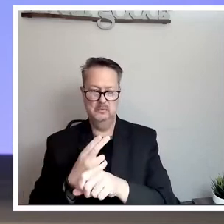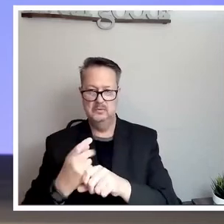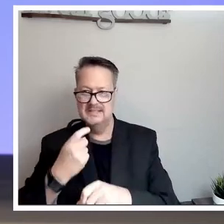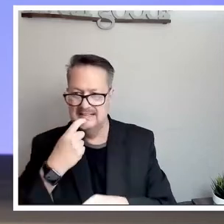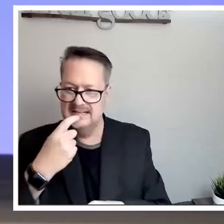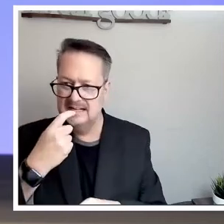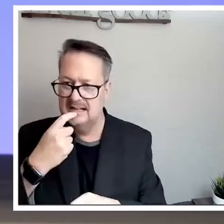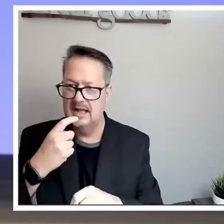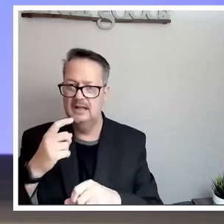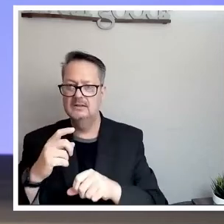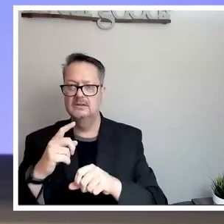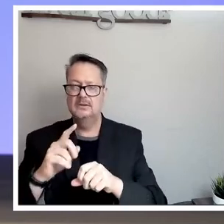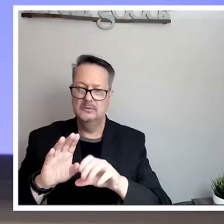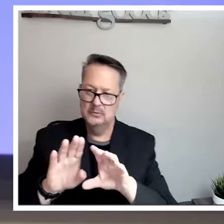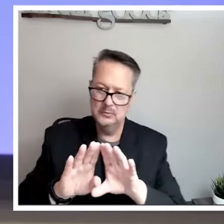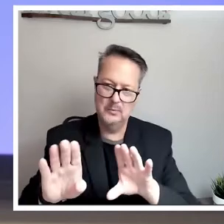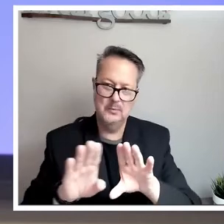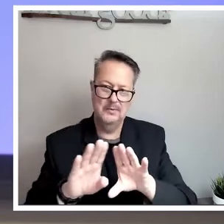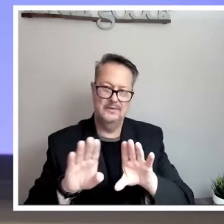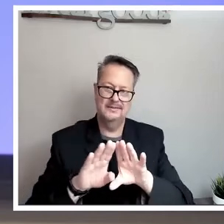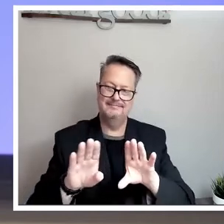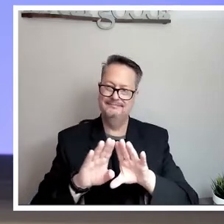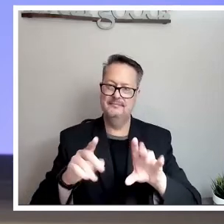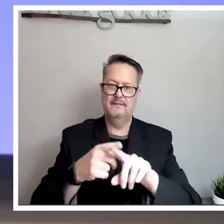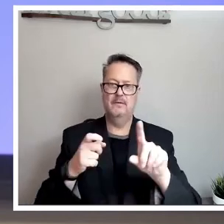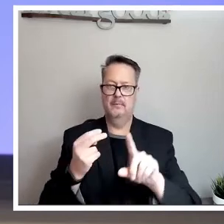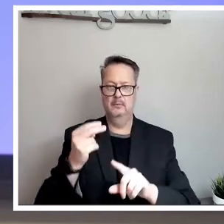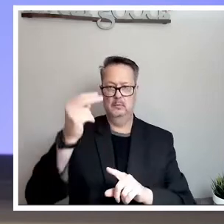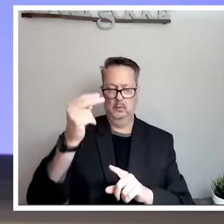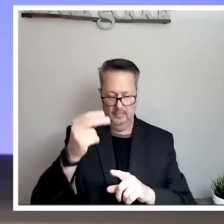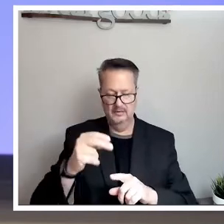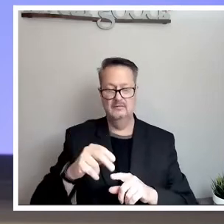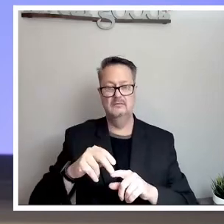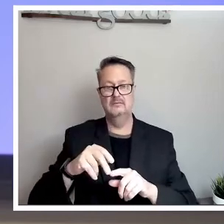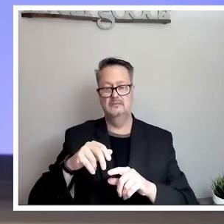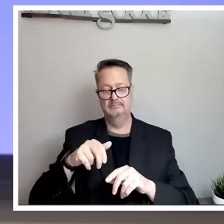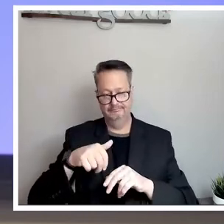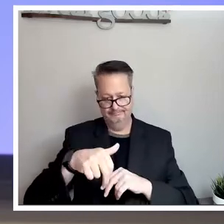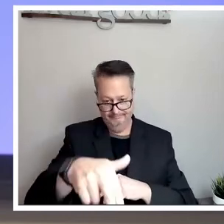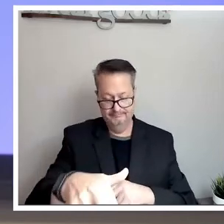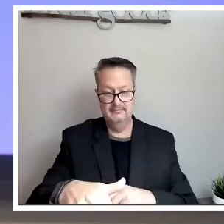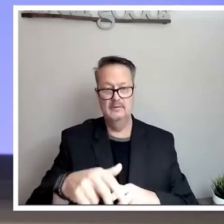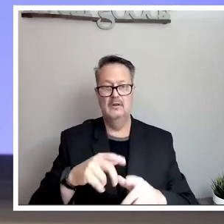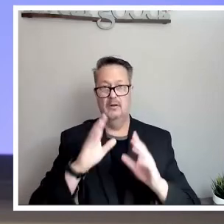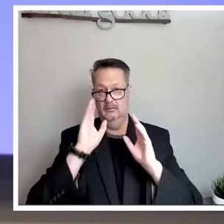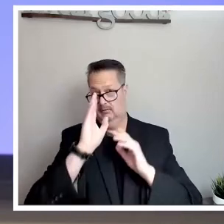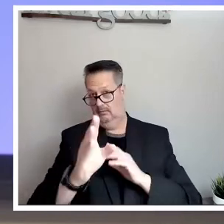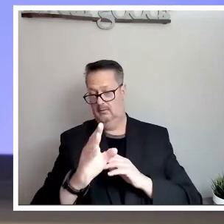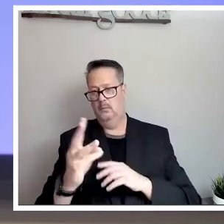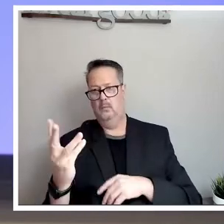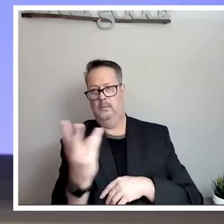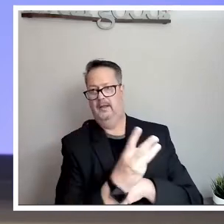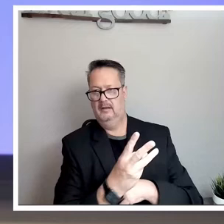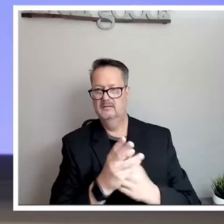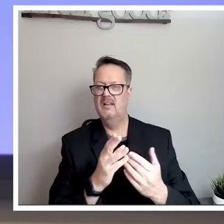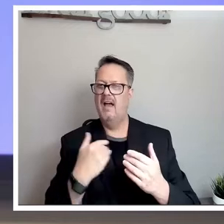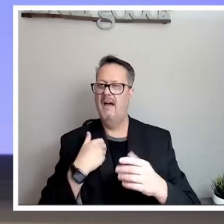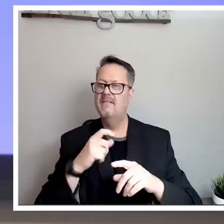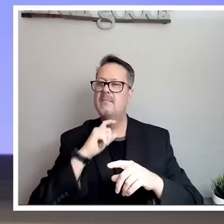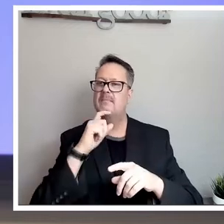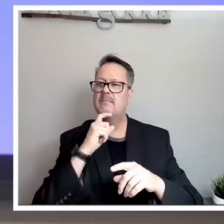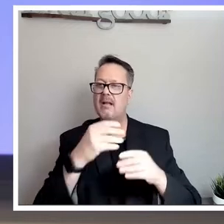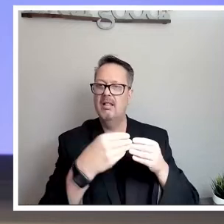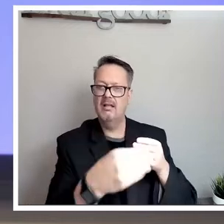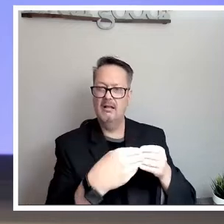north side of the building. After exiting the building, progress west through the metal gate. Then proceed